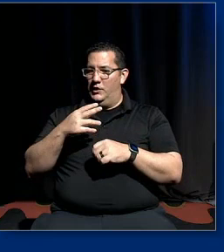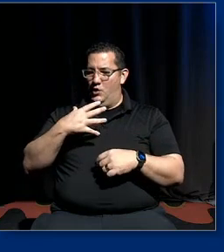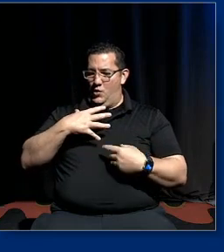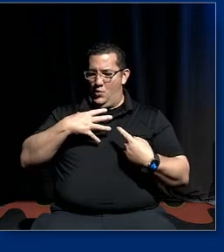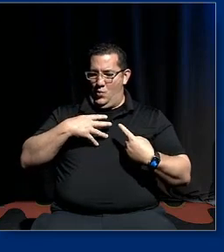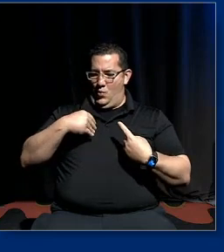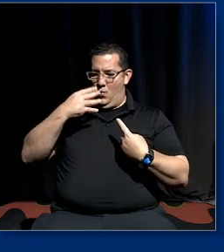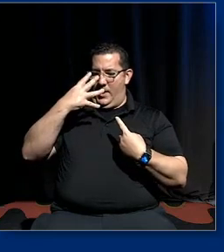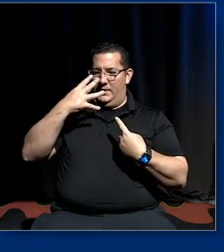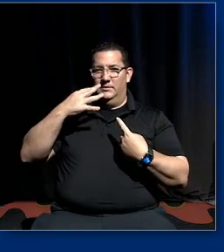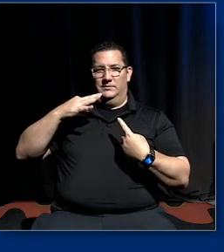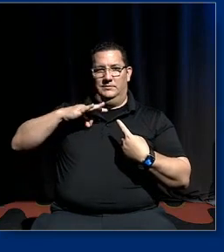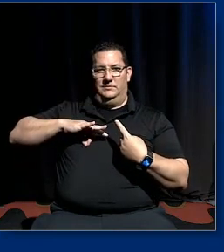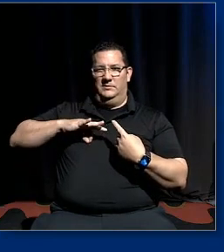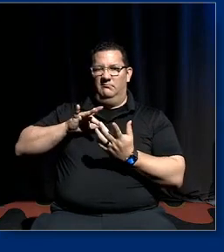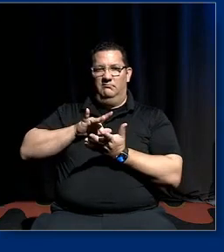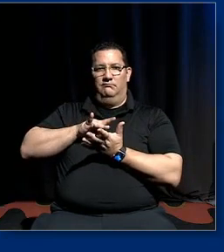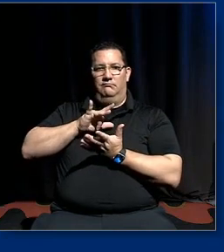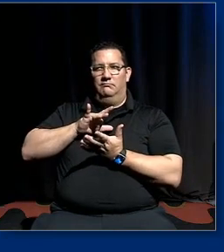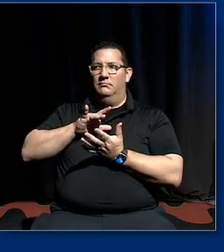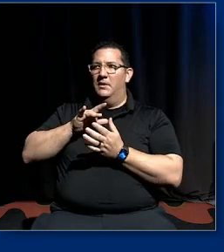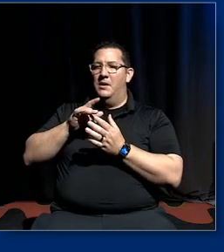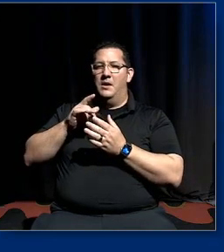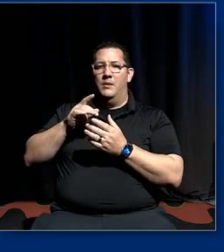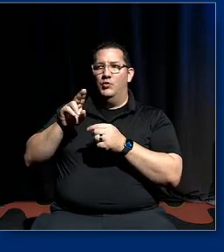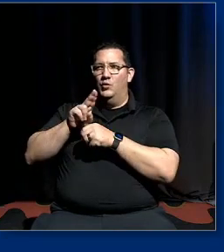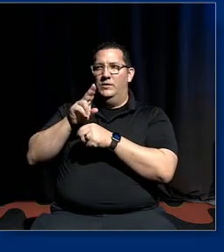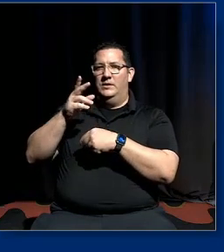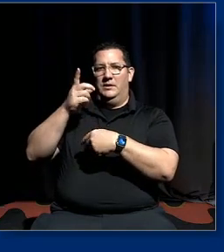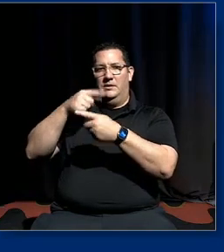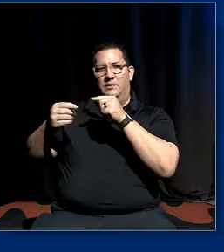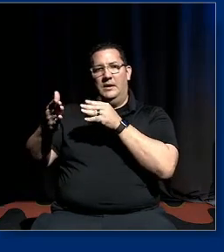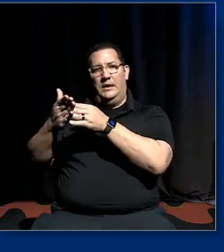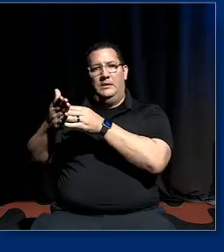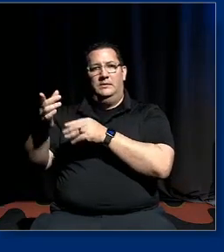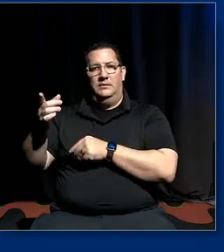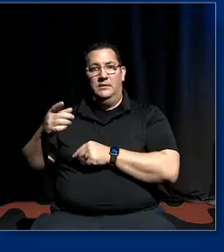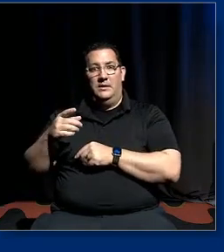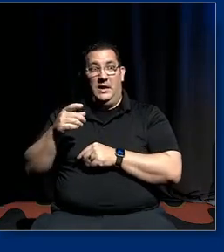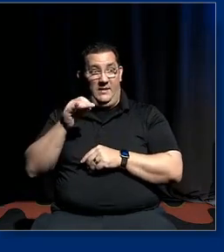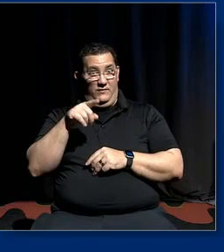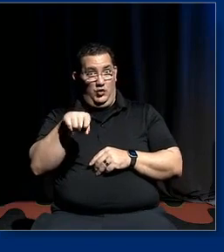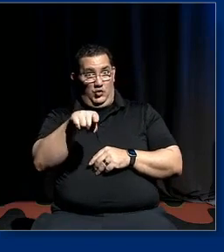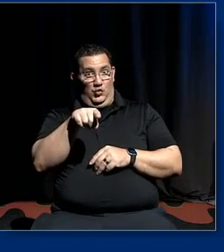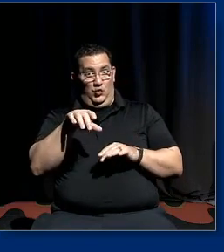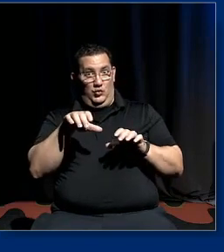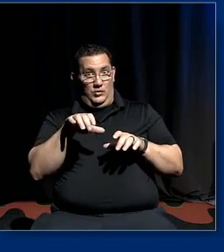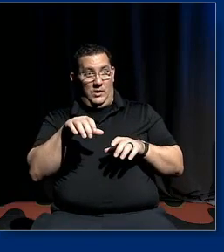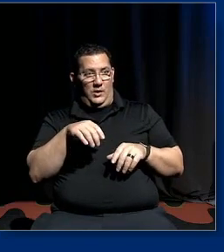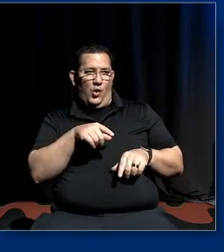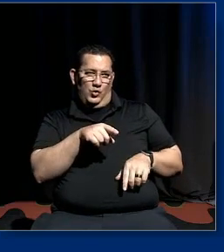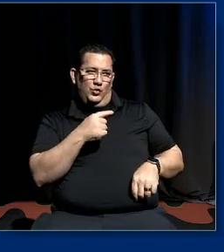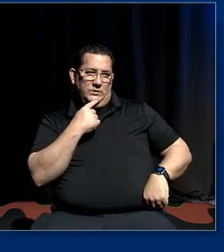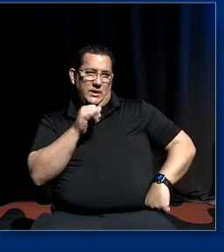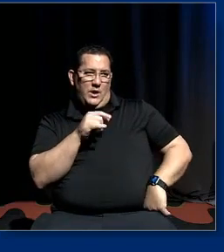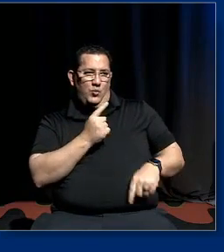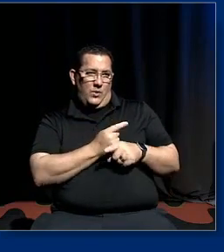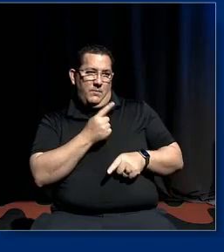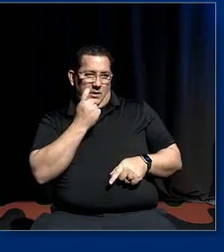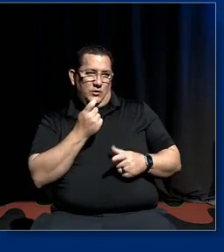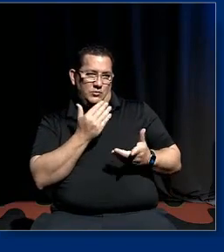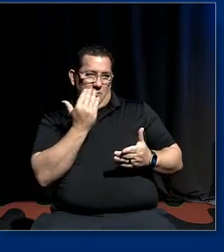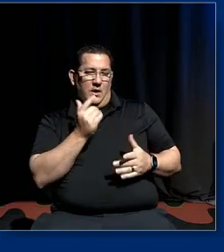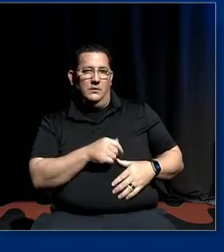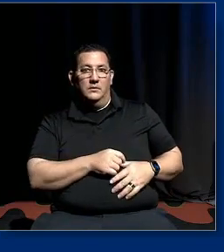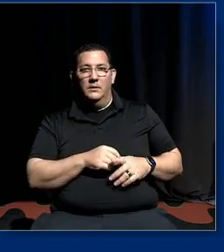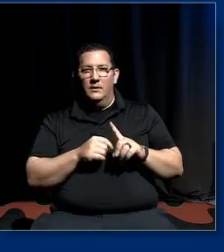um because um if you were to do that well you would say that wouldn't you whereas the white